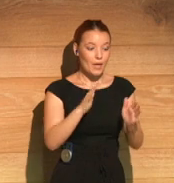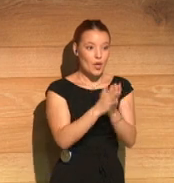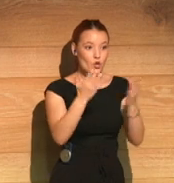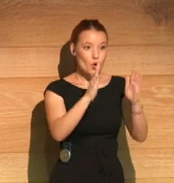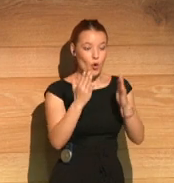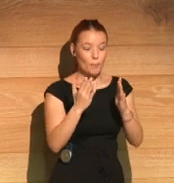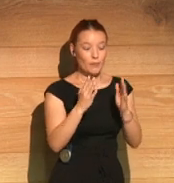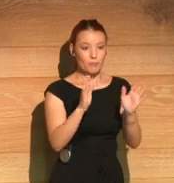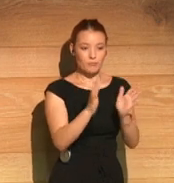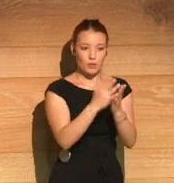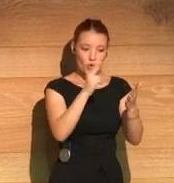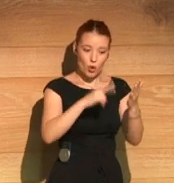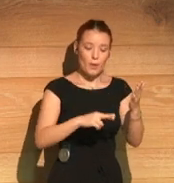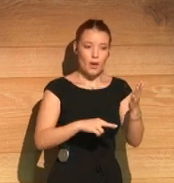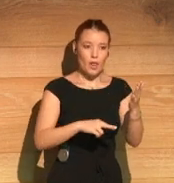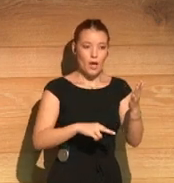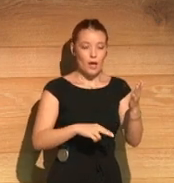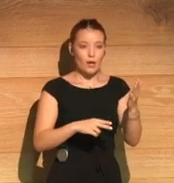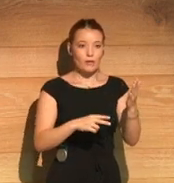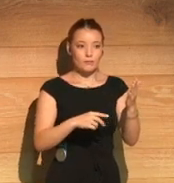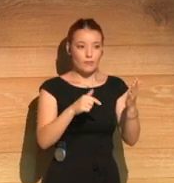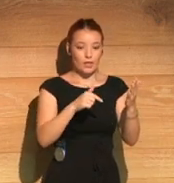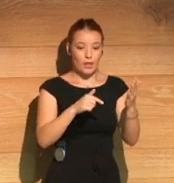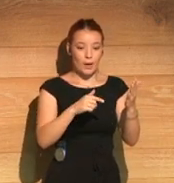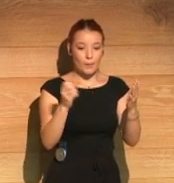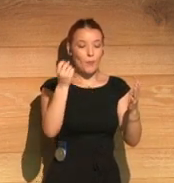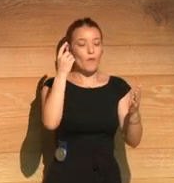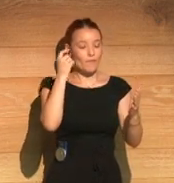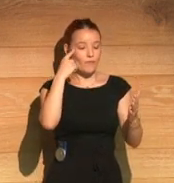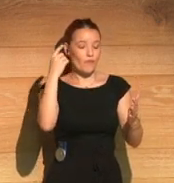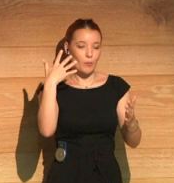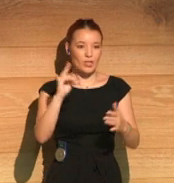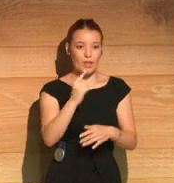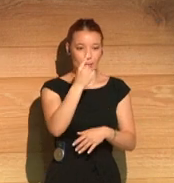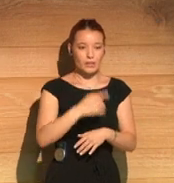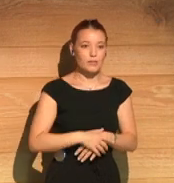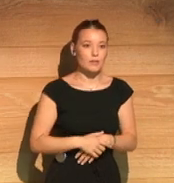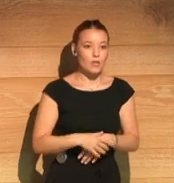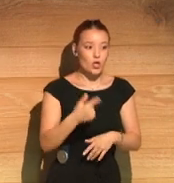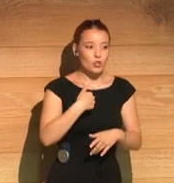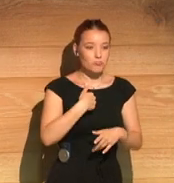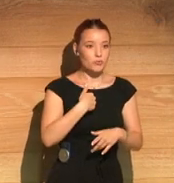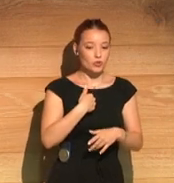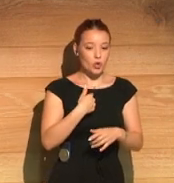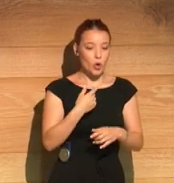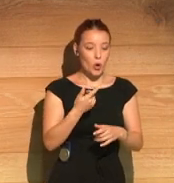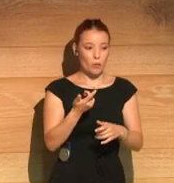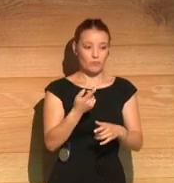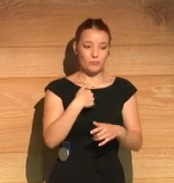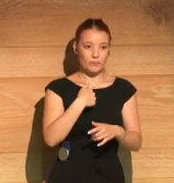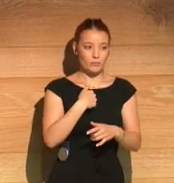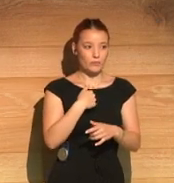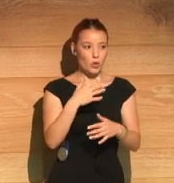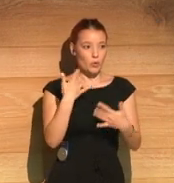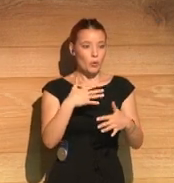It's one that, you know, seems to just keep, like, selling and selling and people talk about it on the internet, on Twitter